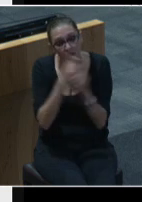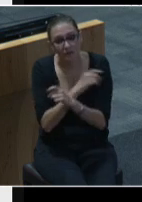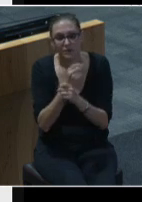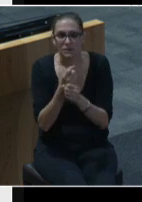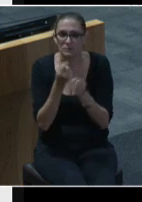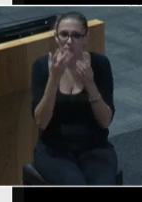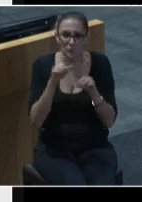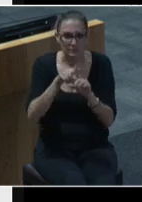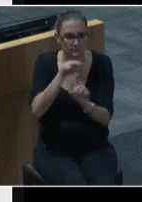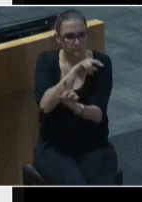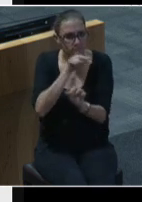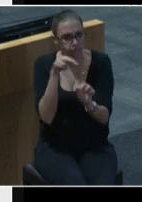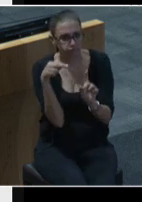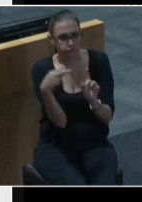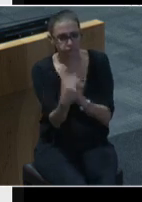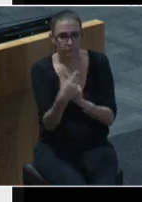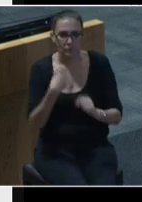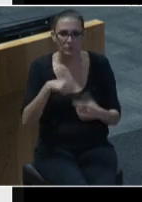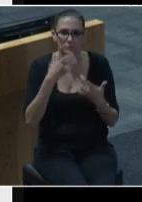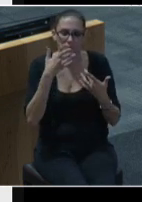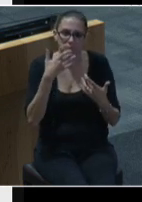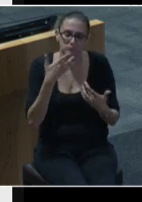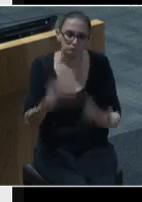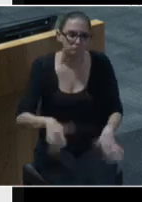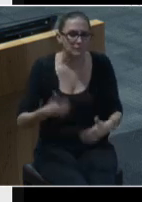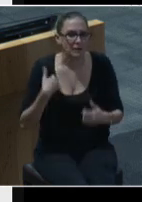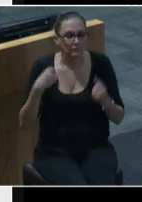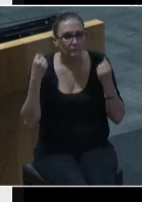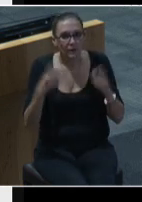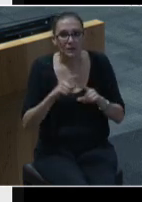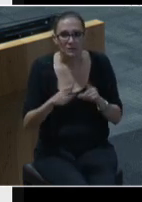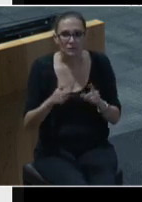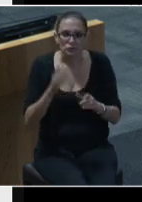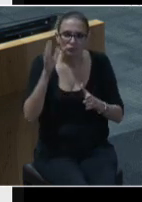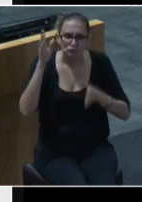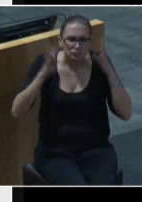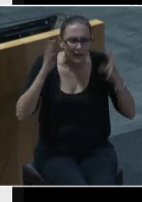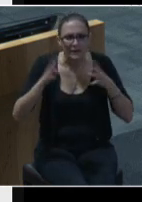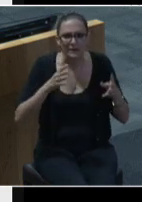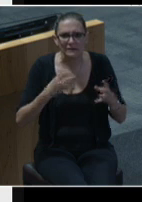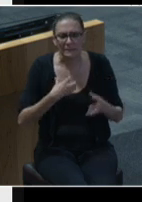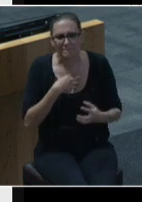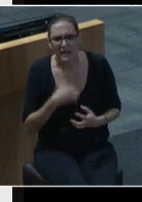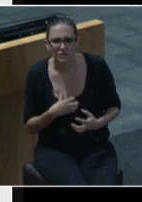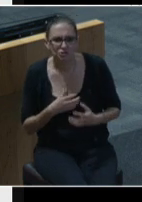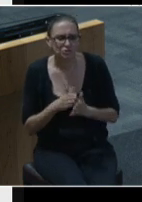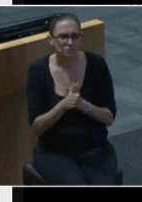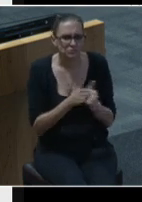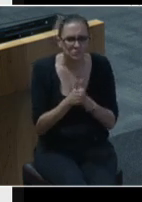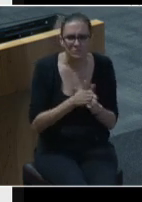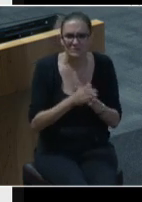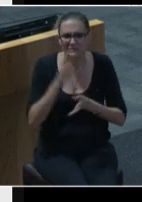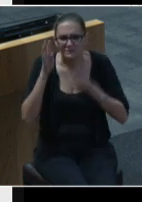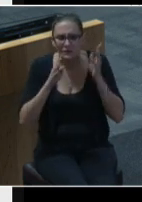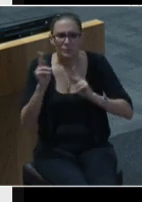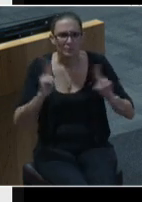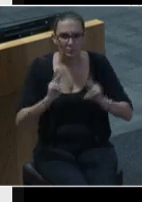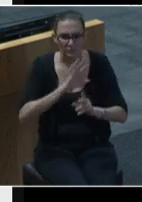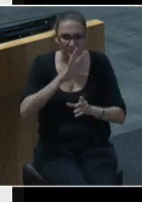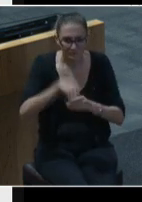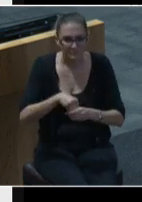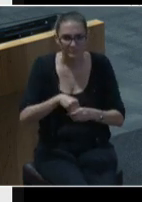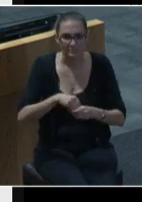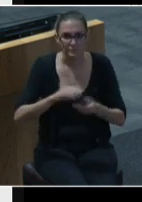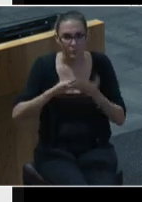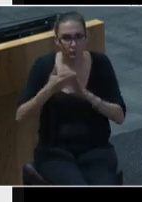and we are fortunate to have so many creative, passionate, and innovative people, both on staff and in the community,